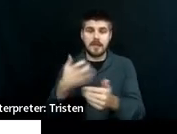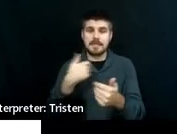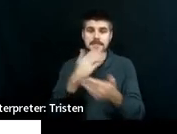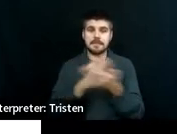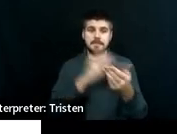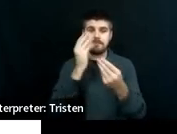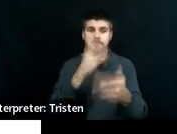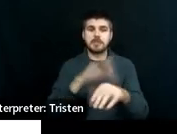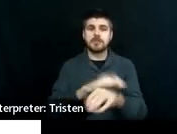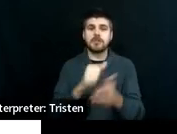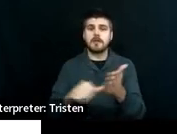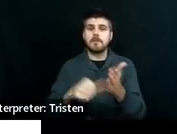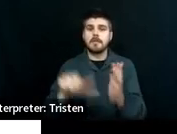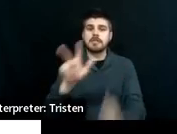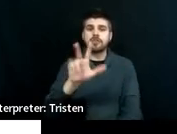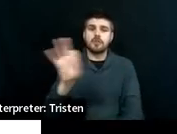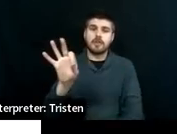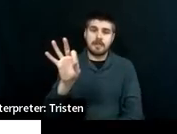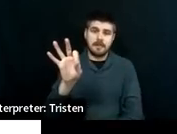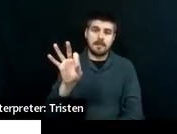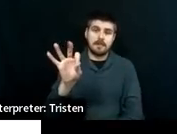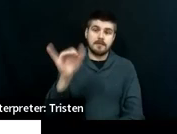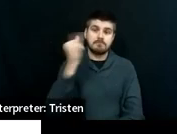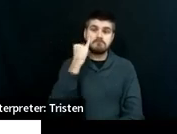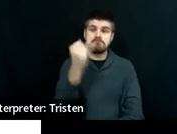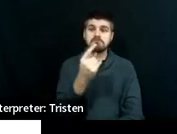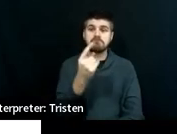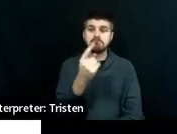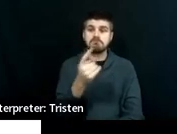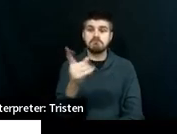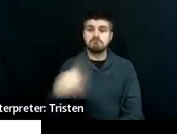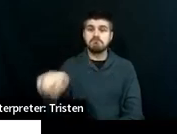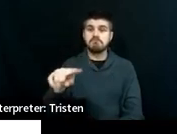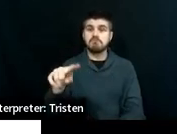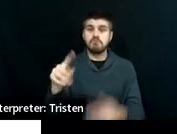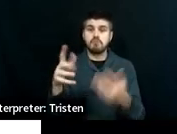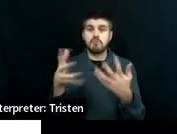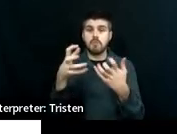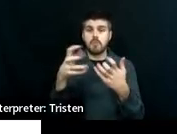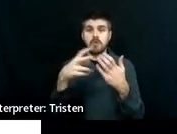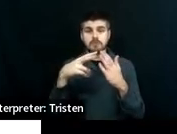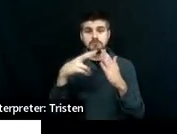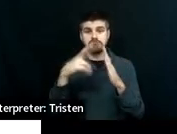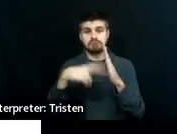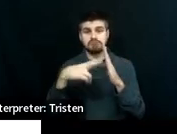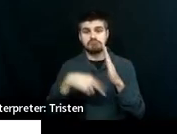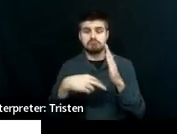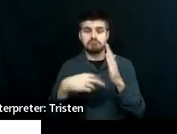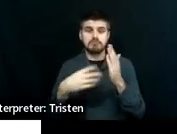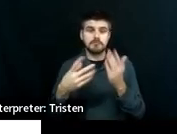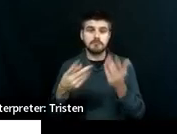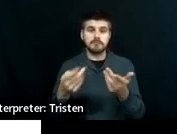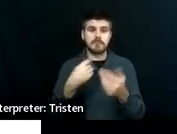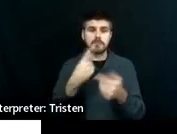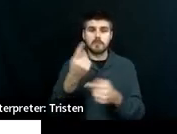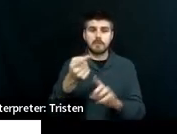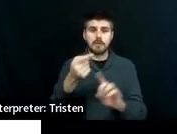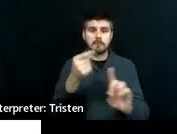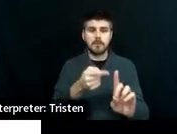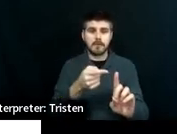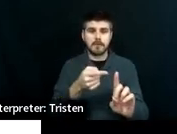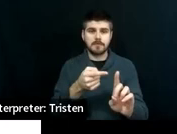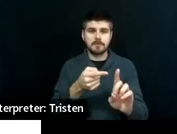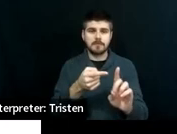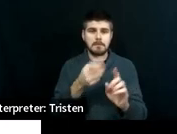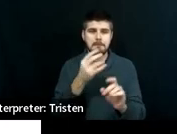page 39. If you would like to look at it, there's one point. Yeah,